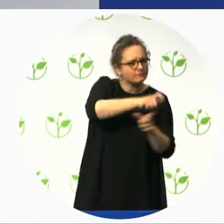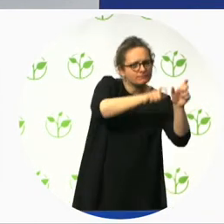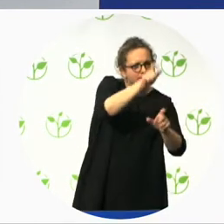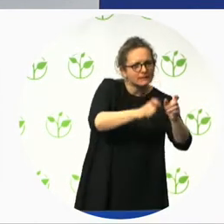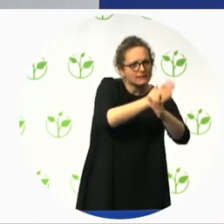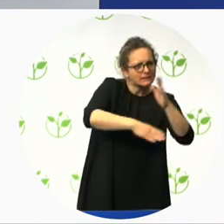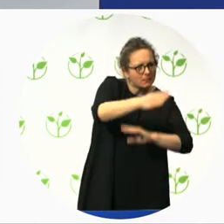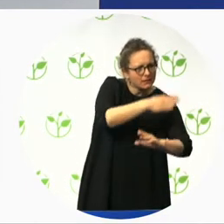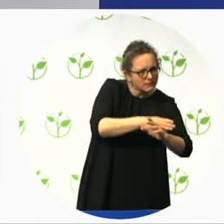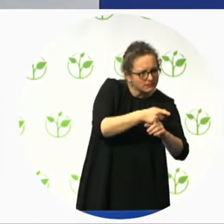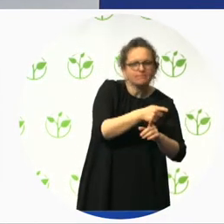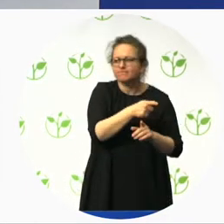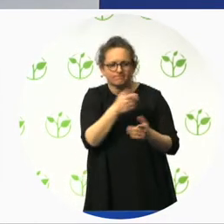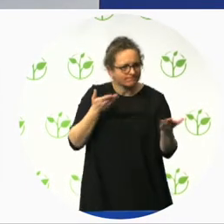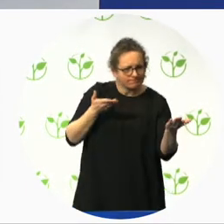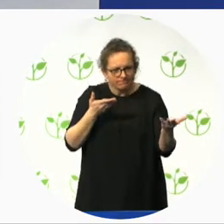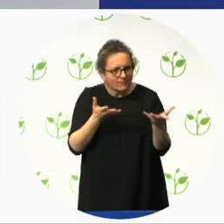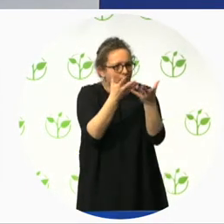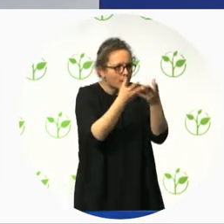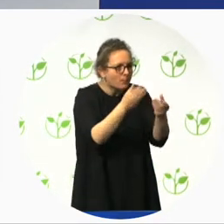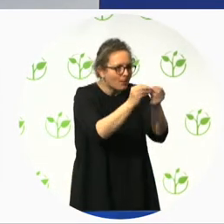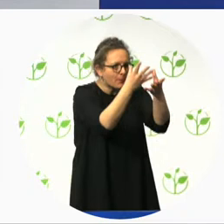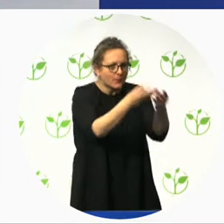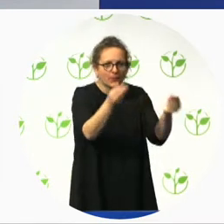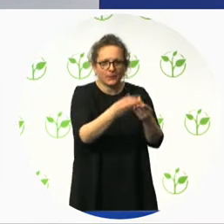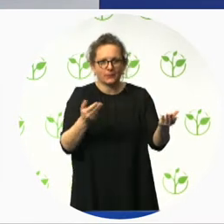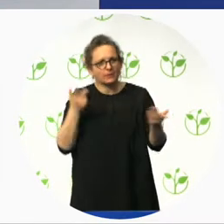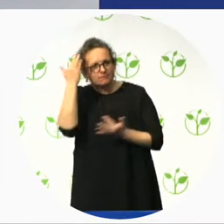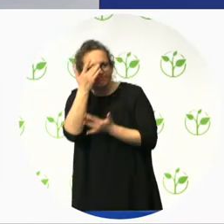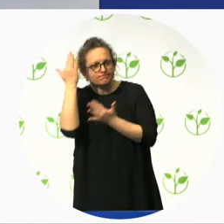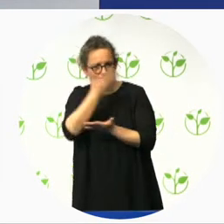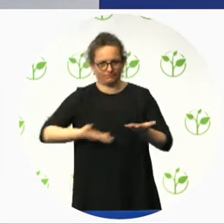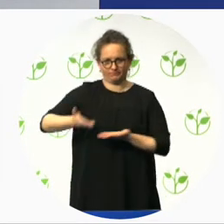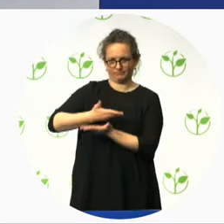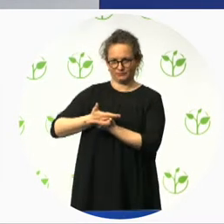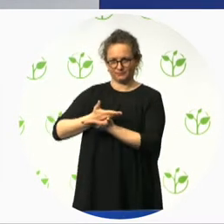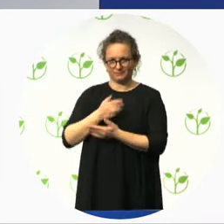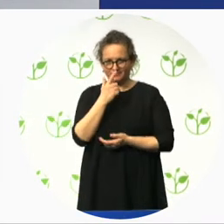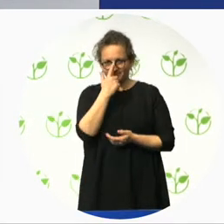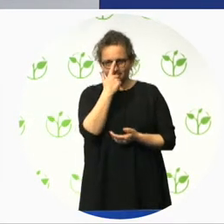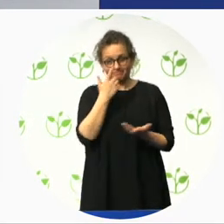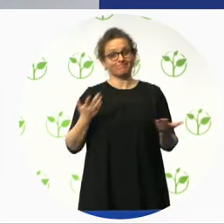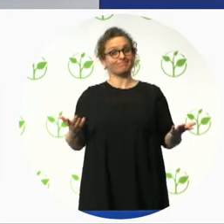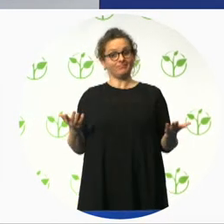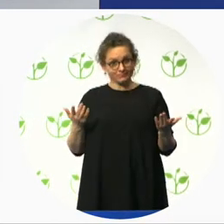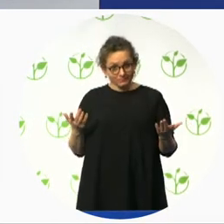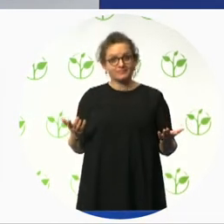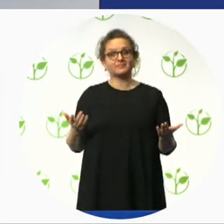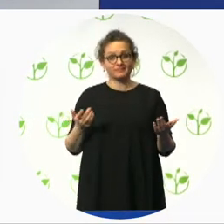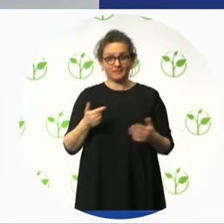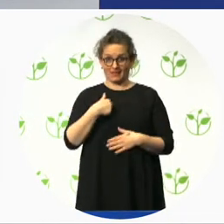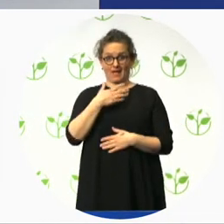So before I get into go to the main topic I just want to provide an overview of a couple of examples of our other programs